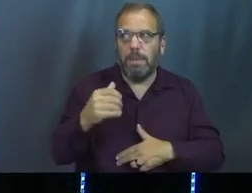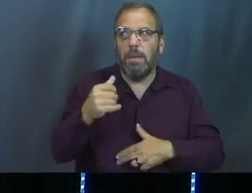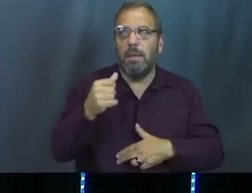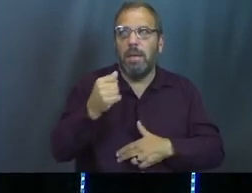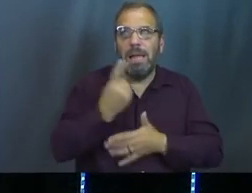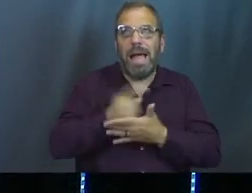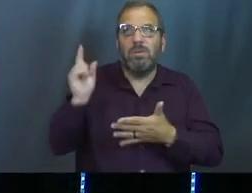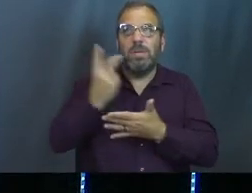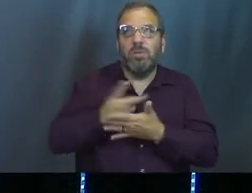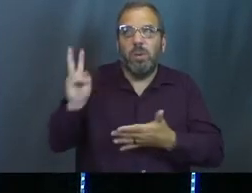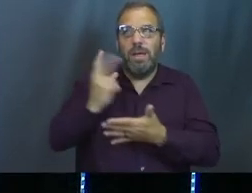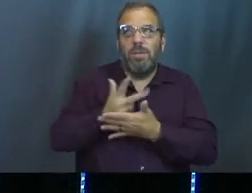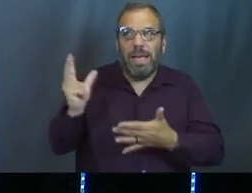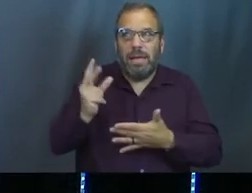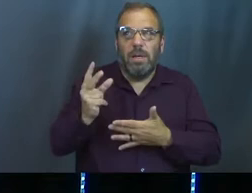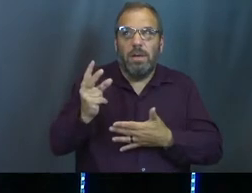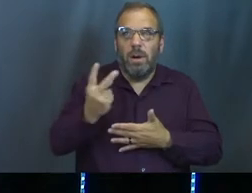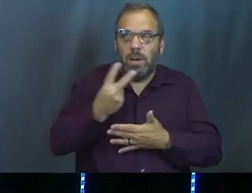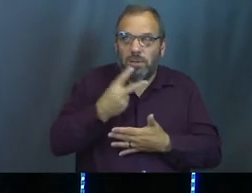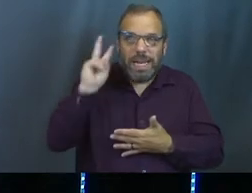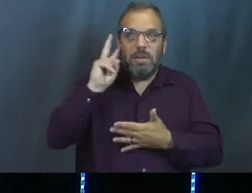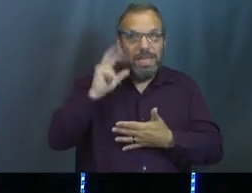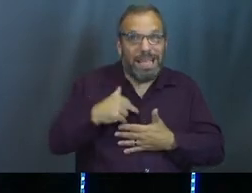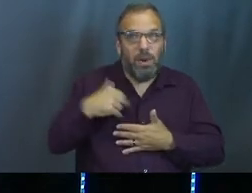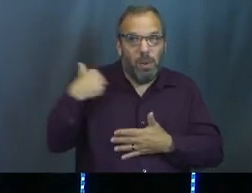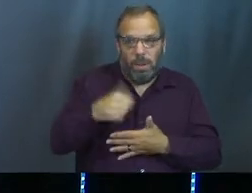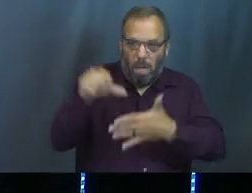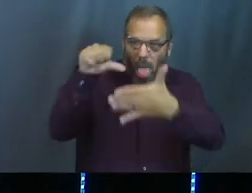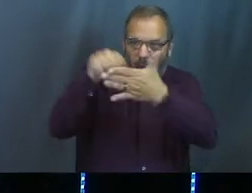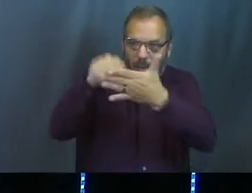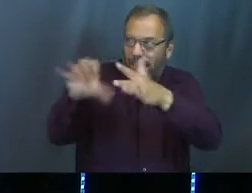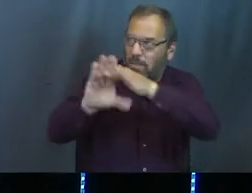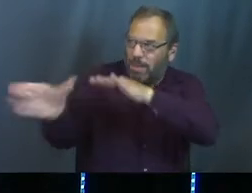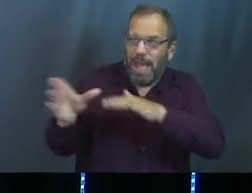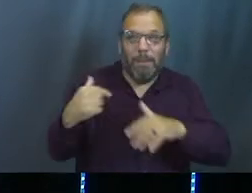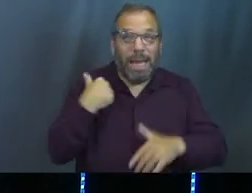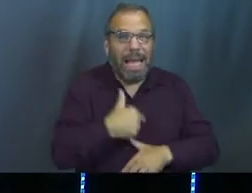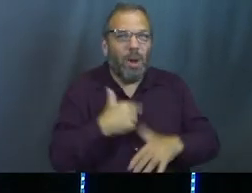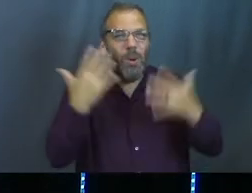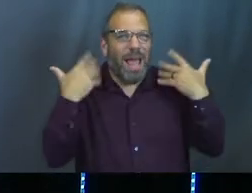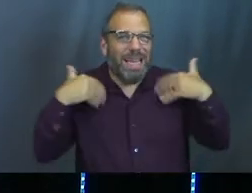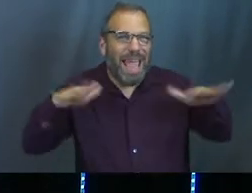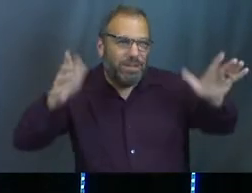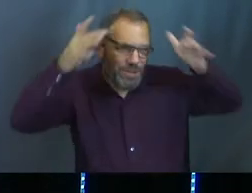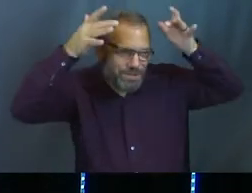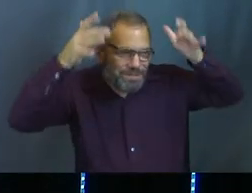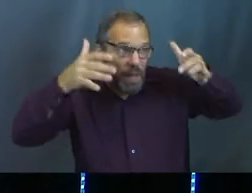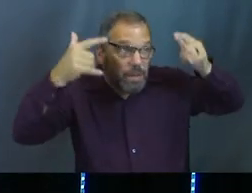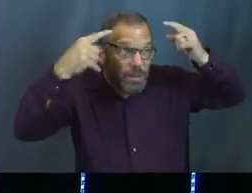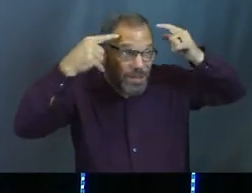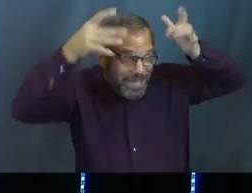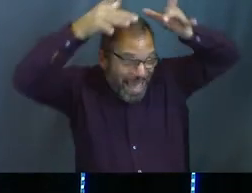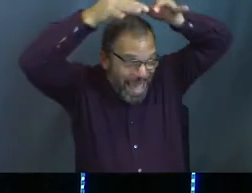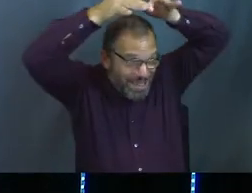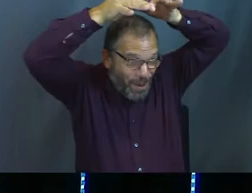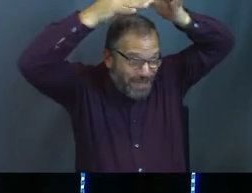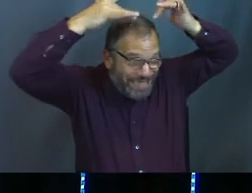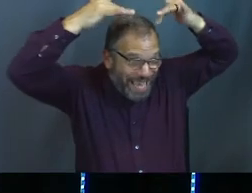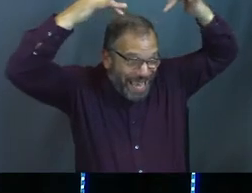You could have got me, like, two nights ago, but right now, angelic. You know what I'm saying? It's like, did you see my halo? Like,